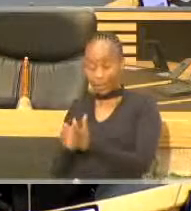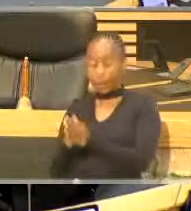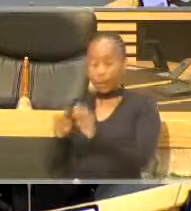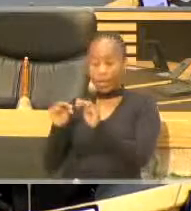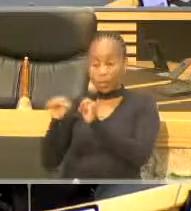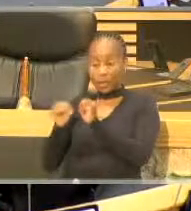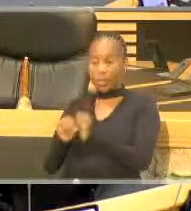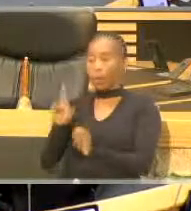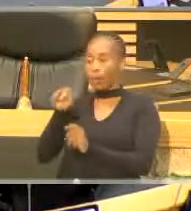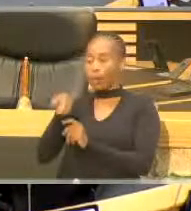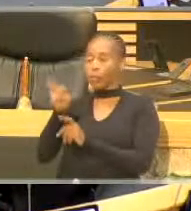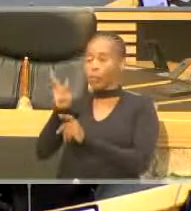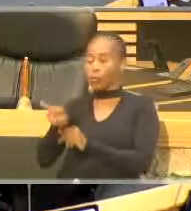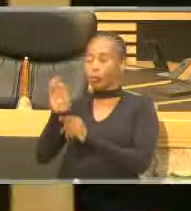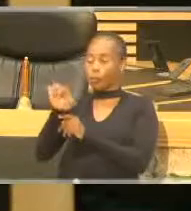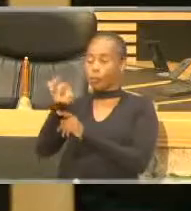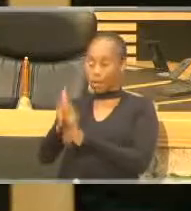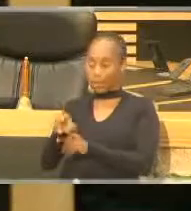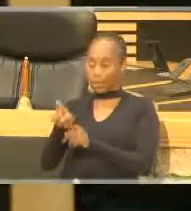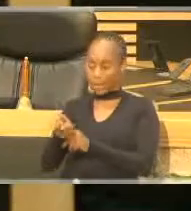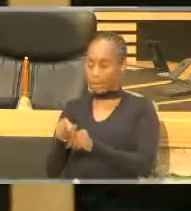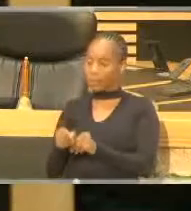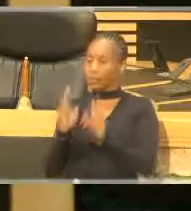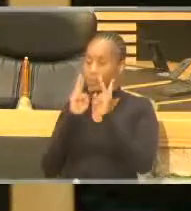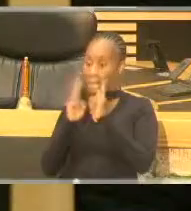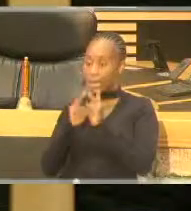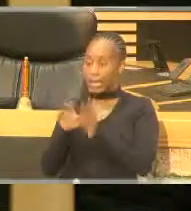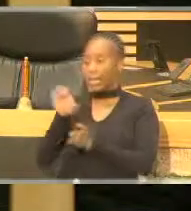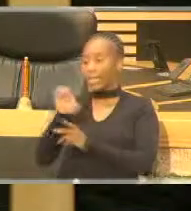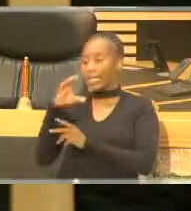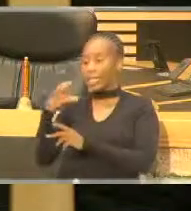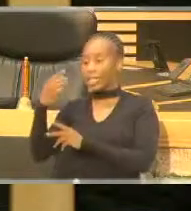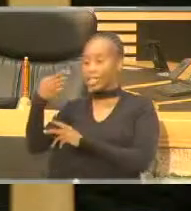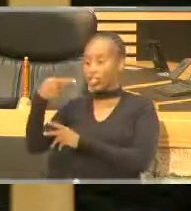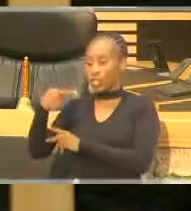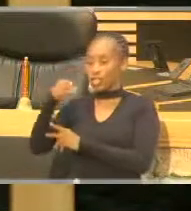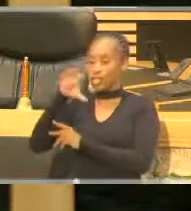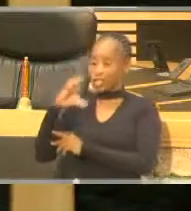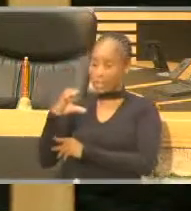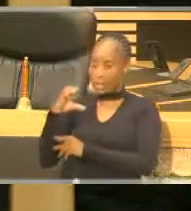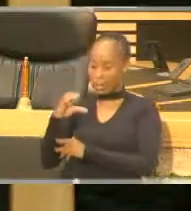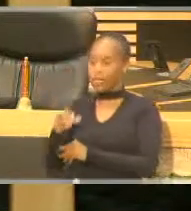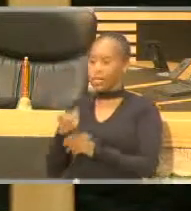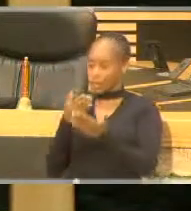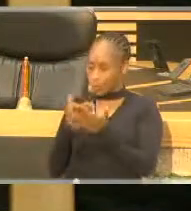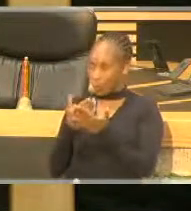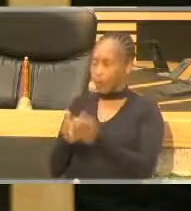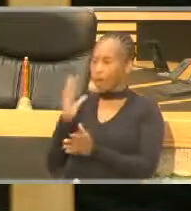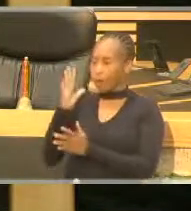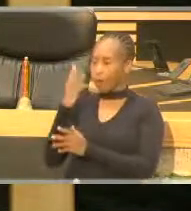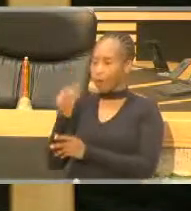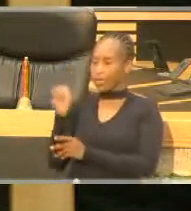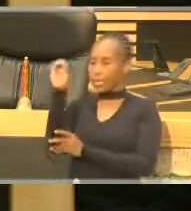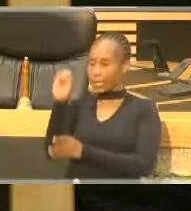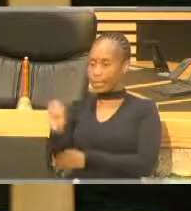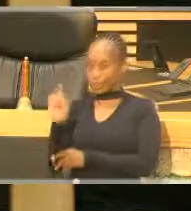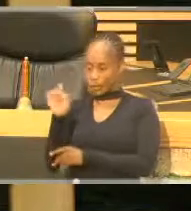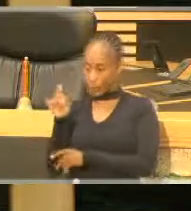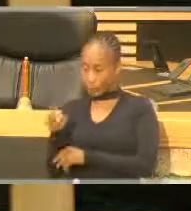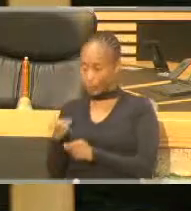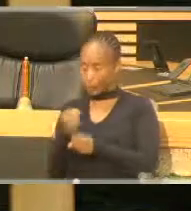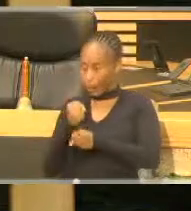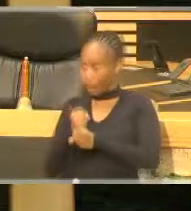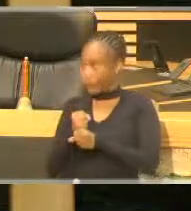.2 billion rand is being pursued and ECTC has secured an in principle 5% equity from the Transnist side of that deal